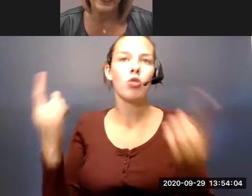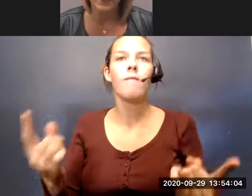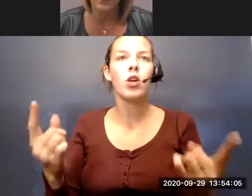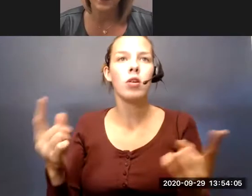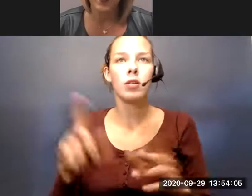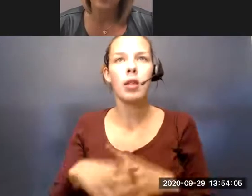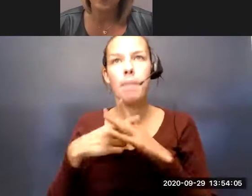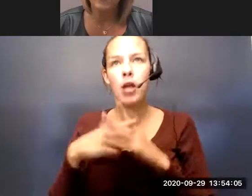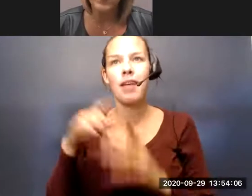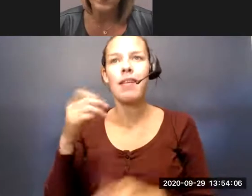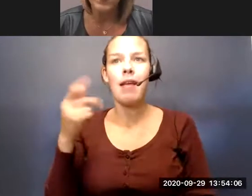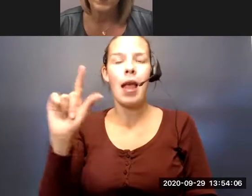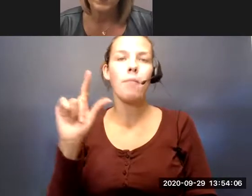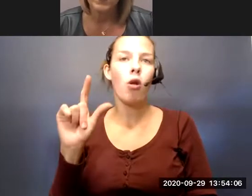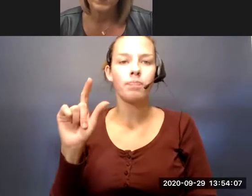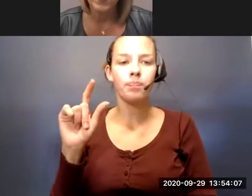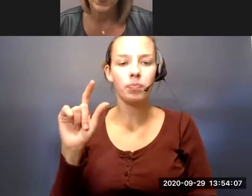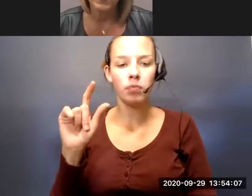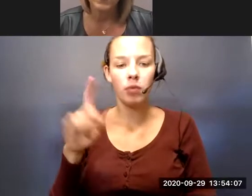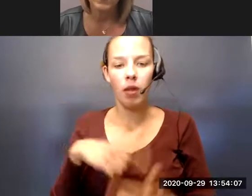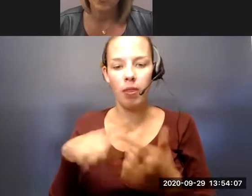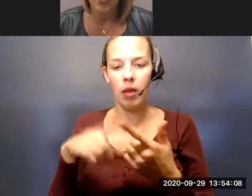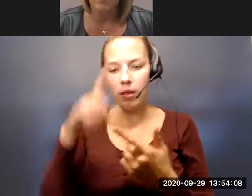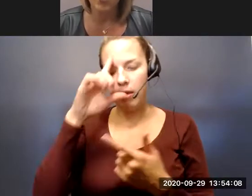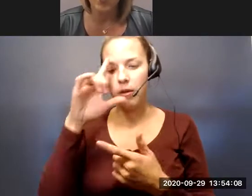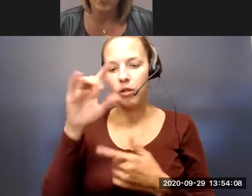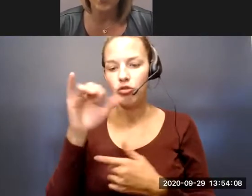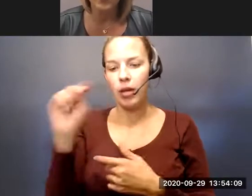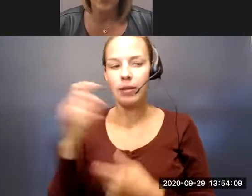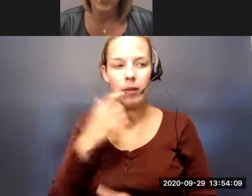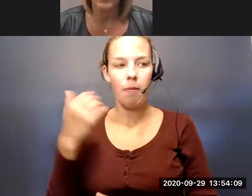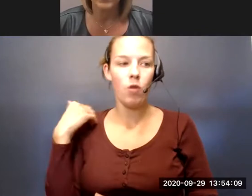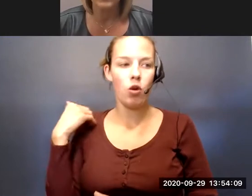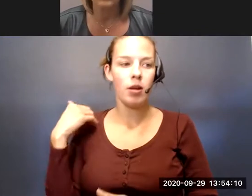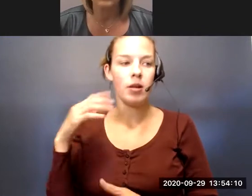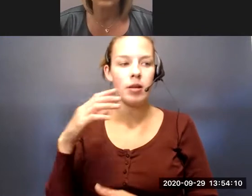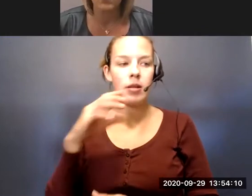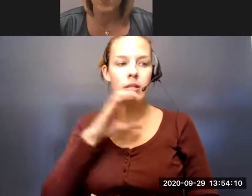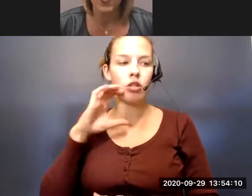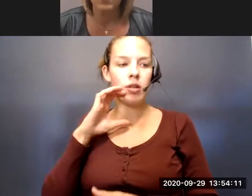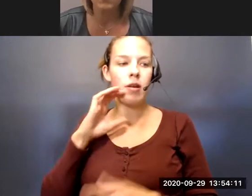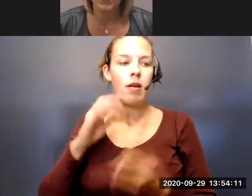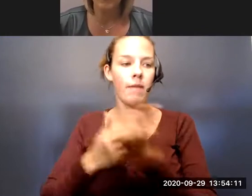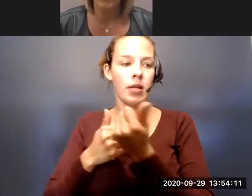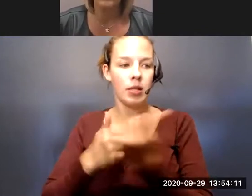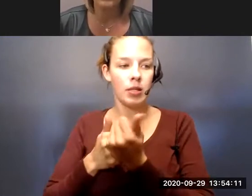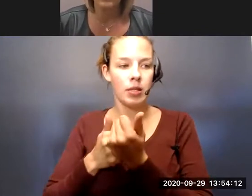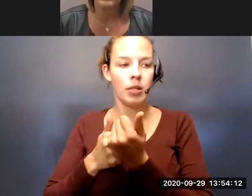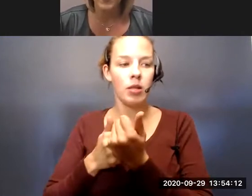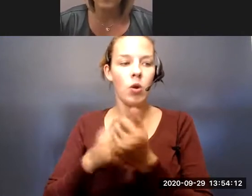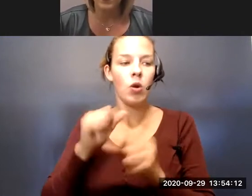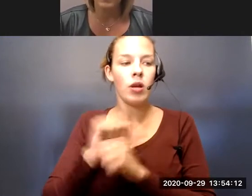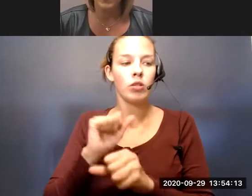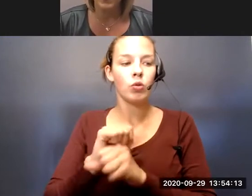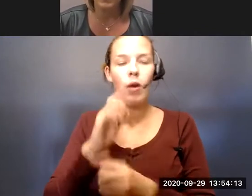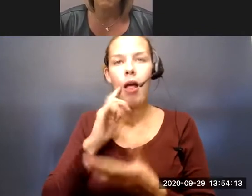beginning in April. And then I think, as Jen mentioned, our senior advocates have really been working to help older adults